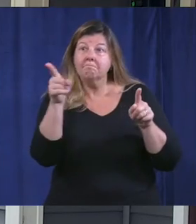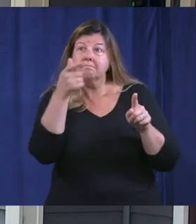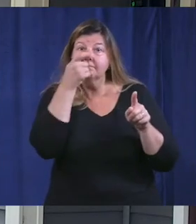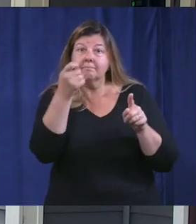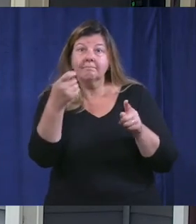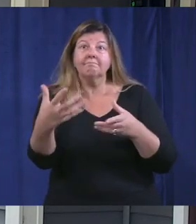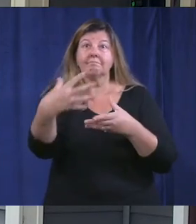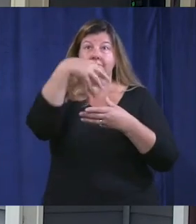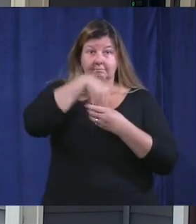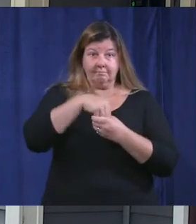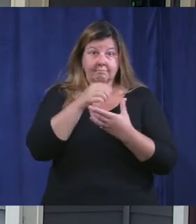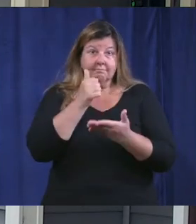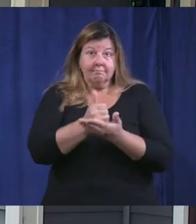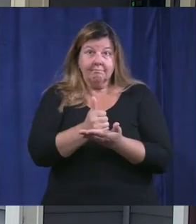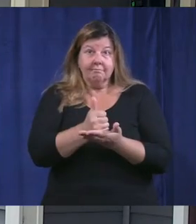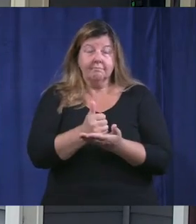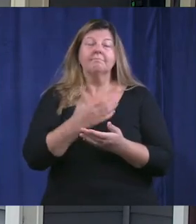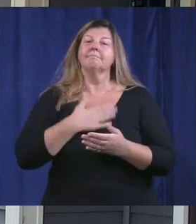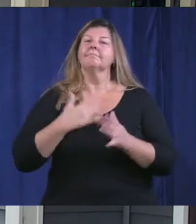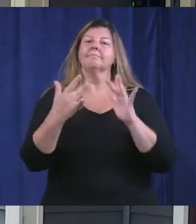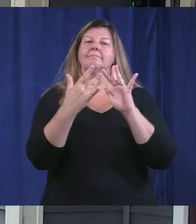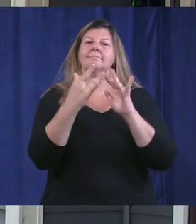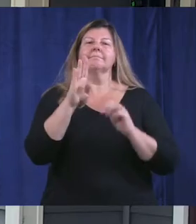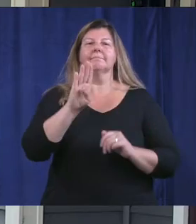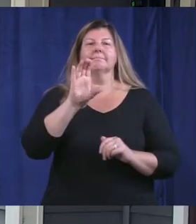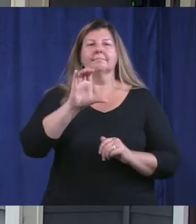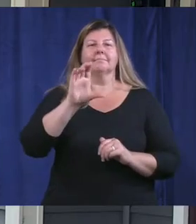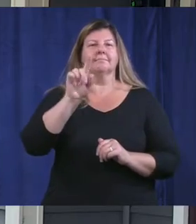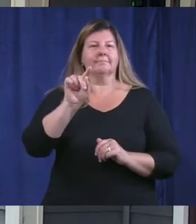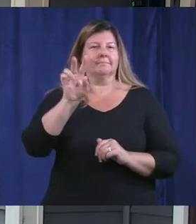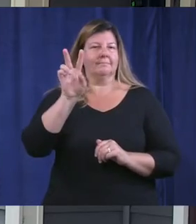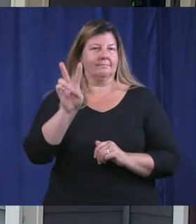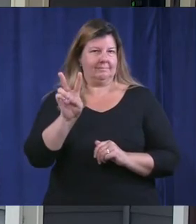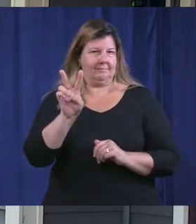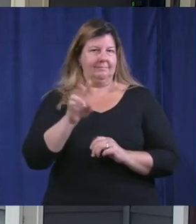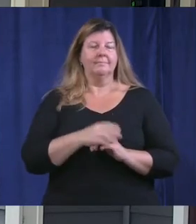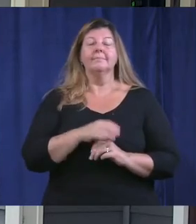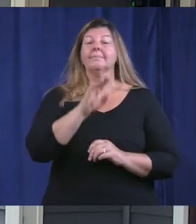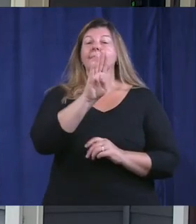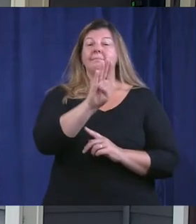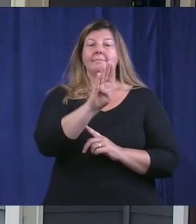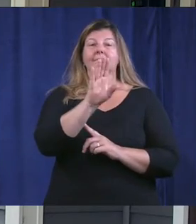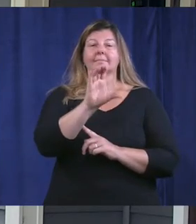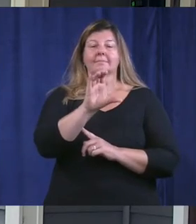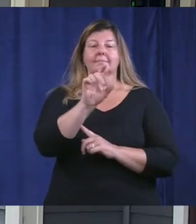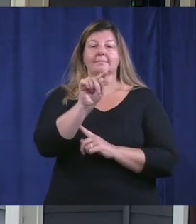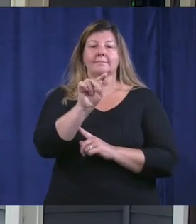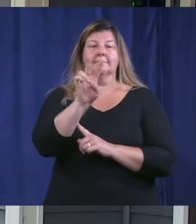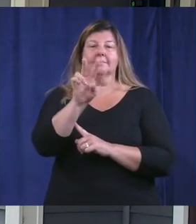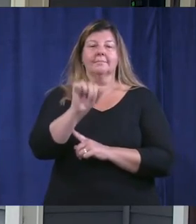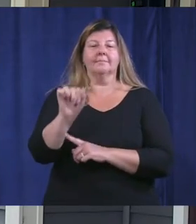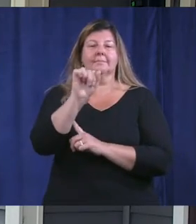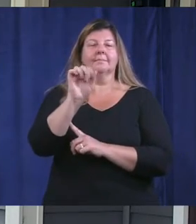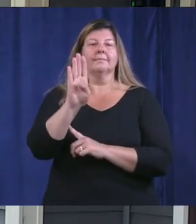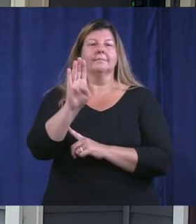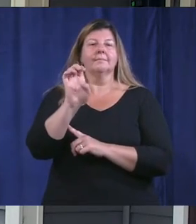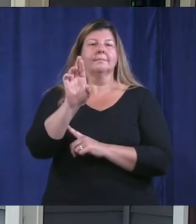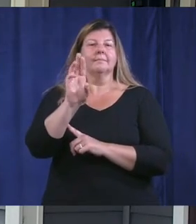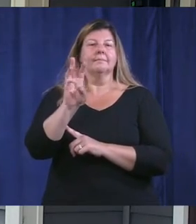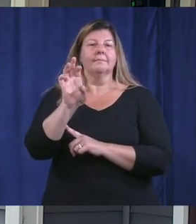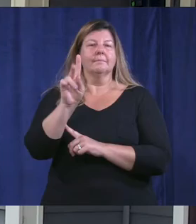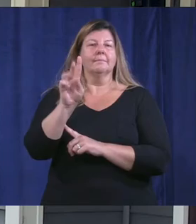would like to assist with this, please contact BCTV at bctv at berwickmaine.org.